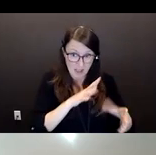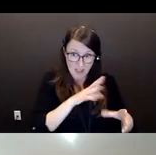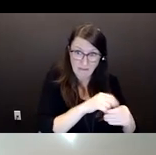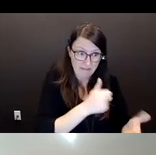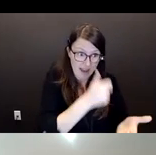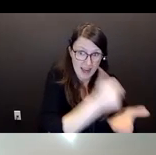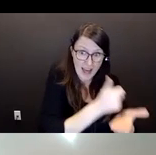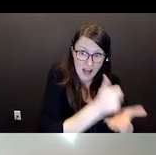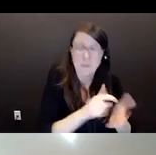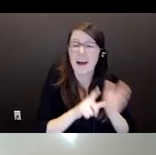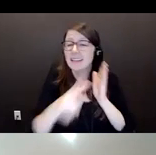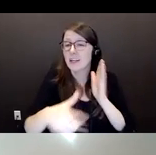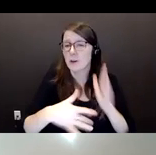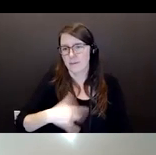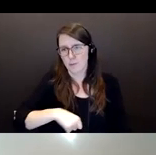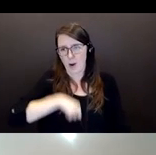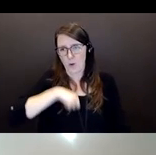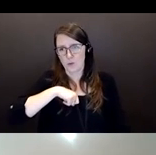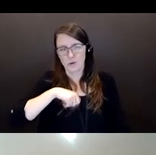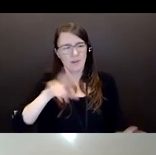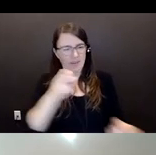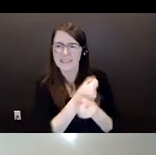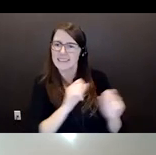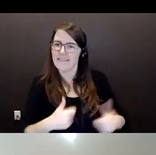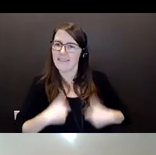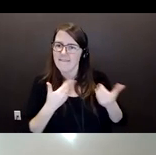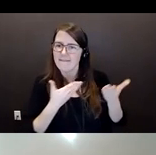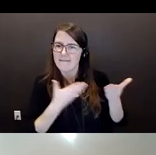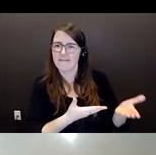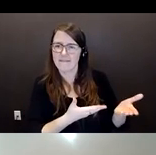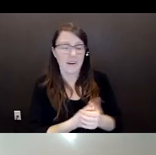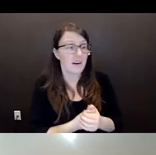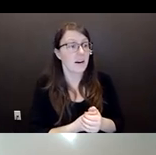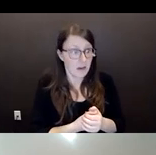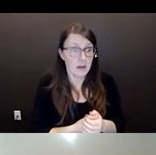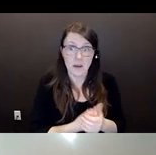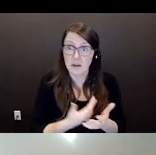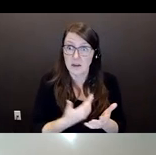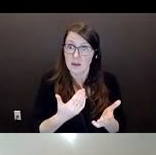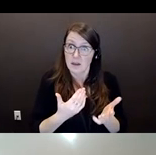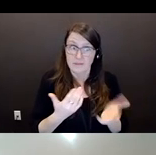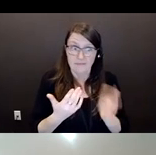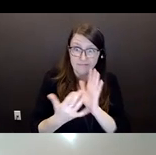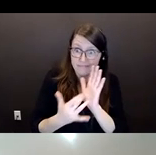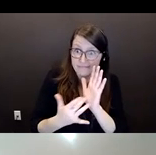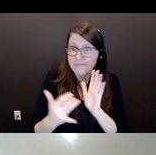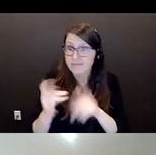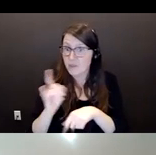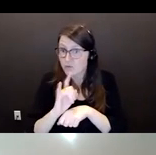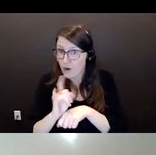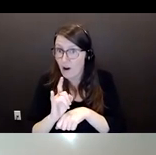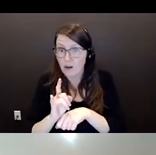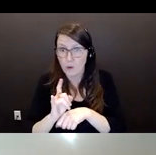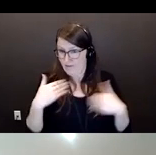have saved someone's life. Because being abused financially and physically